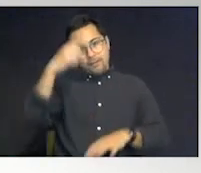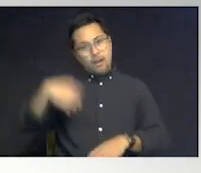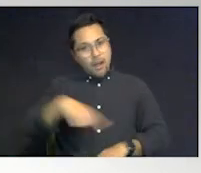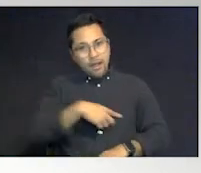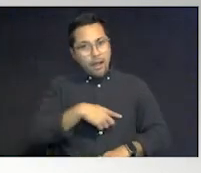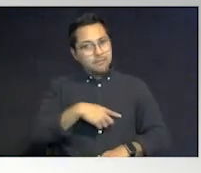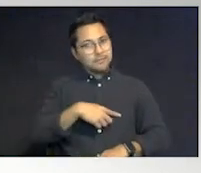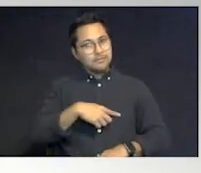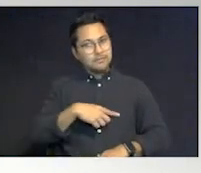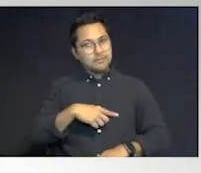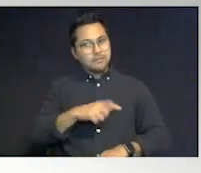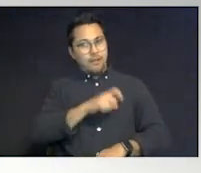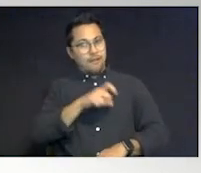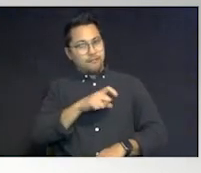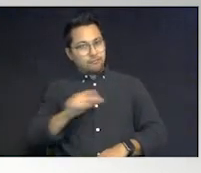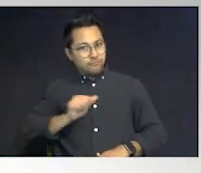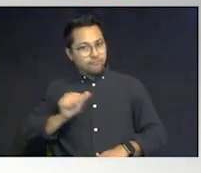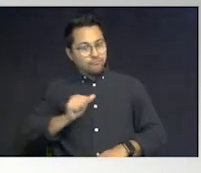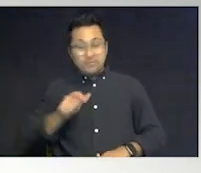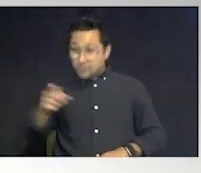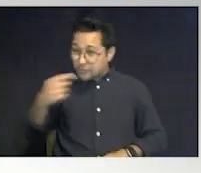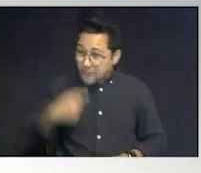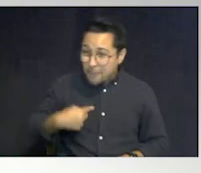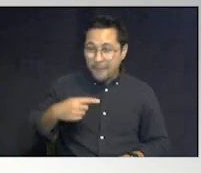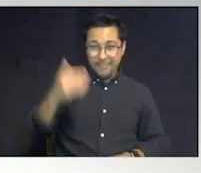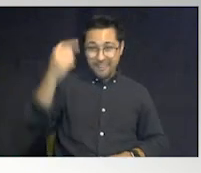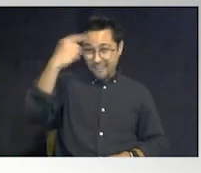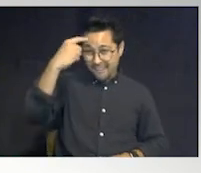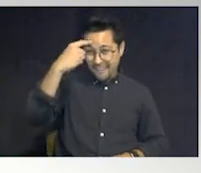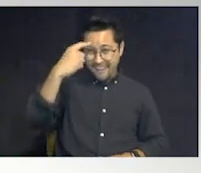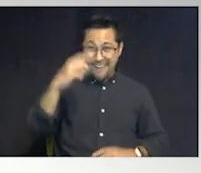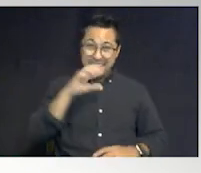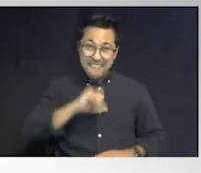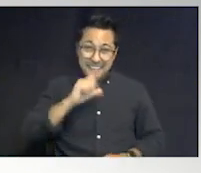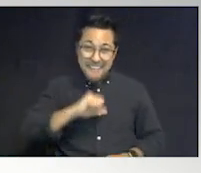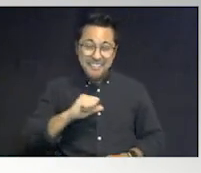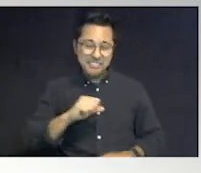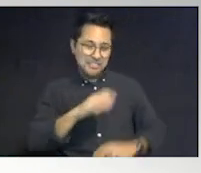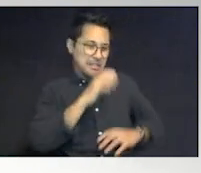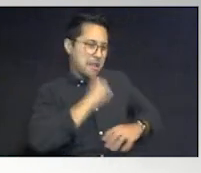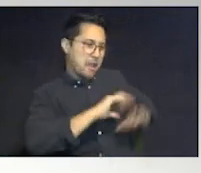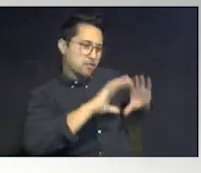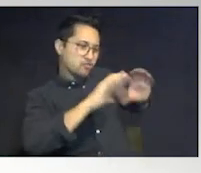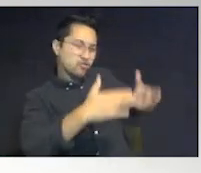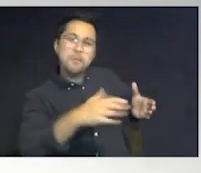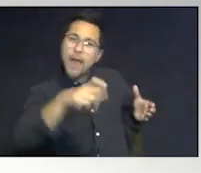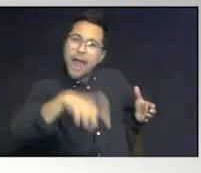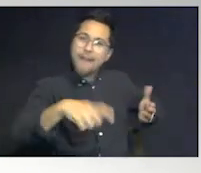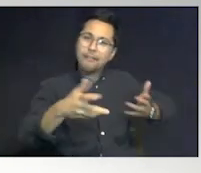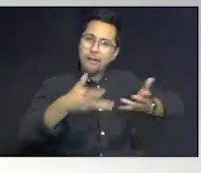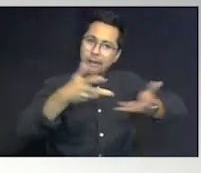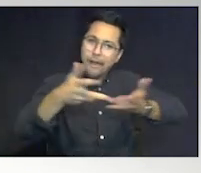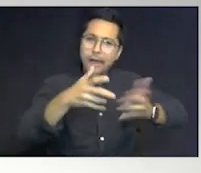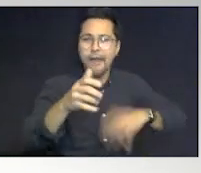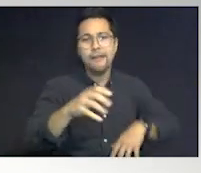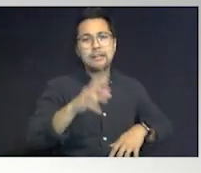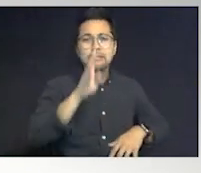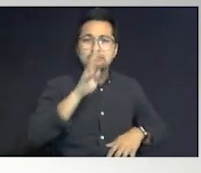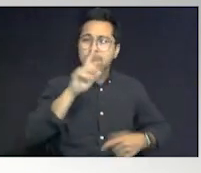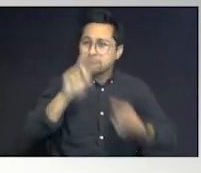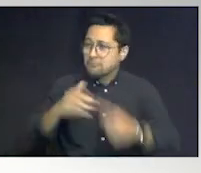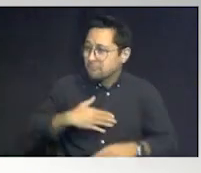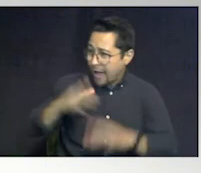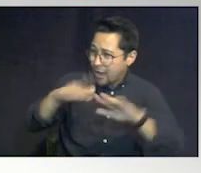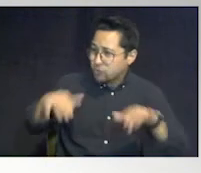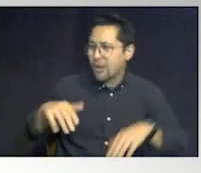the officers, because you're telling me the cognitive age is the age group I need you to treat my child. I need you to speak to my